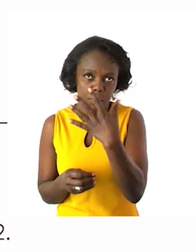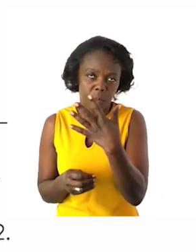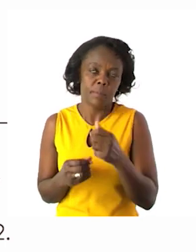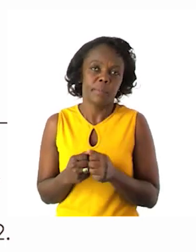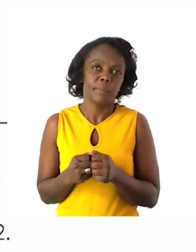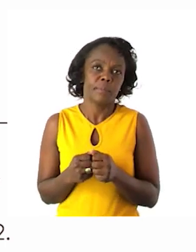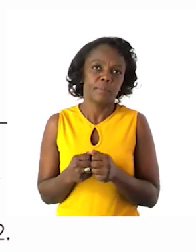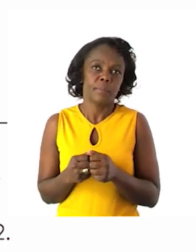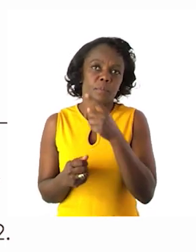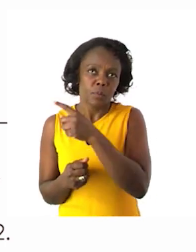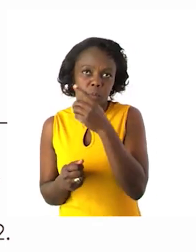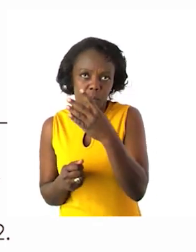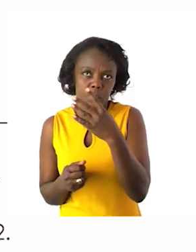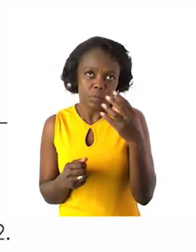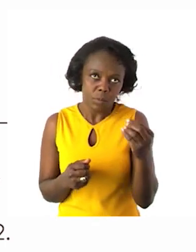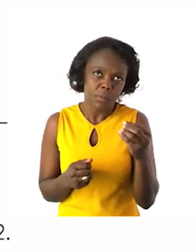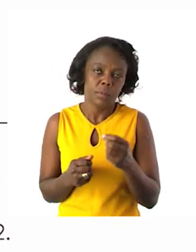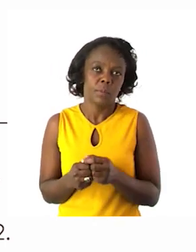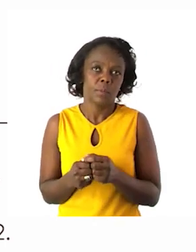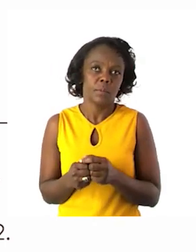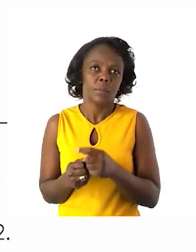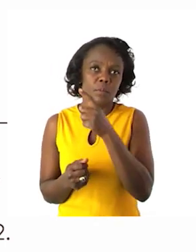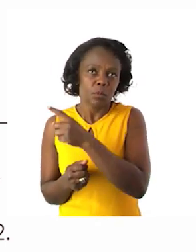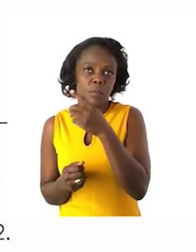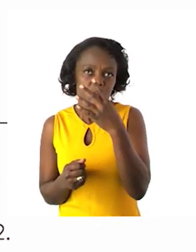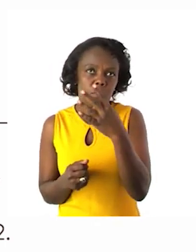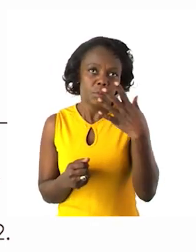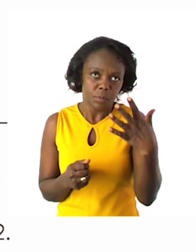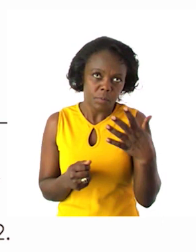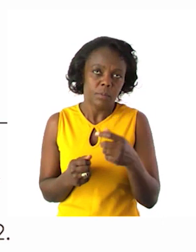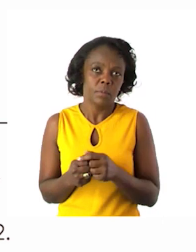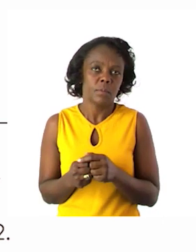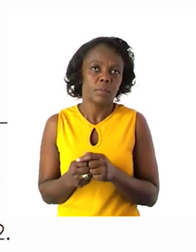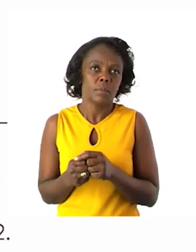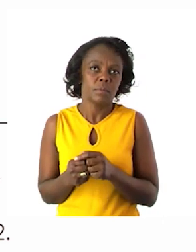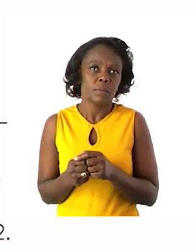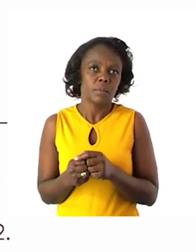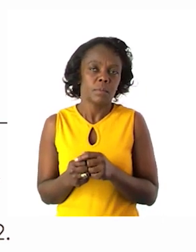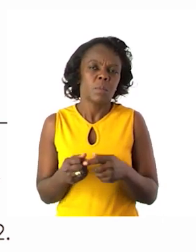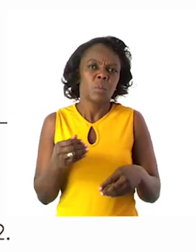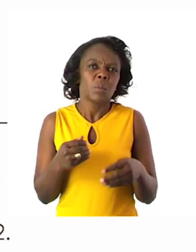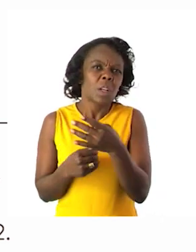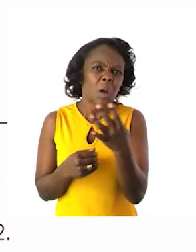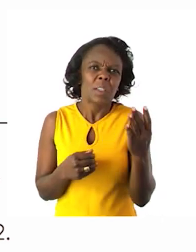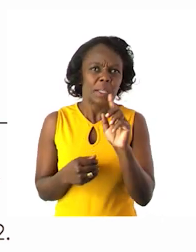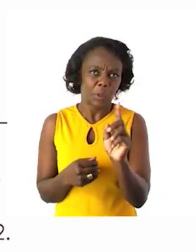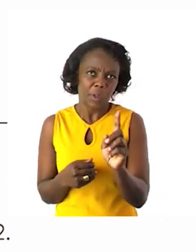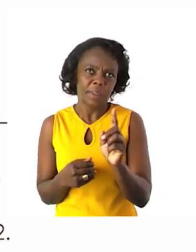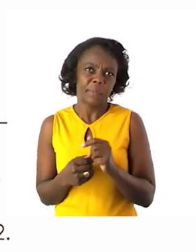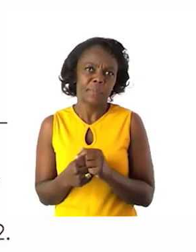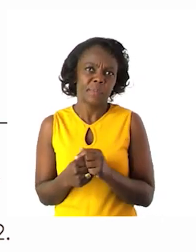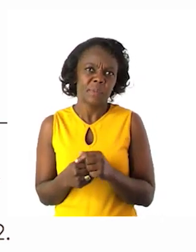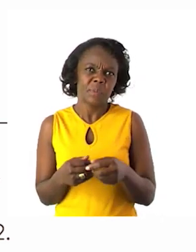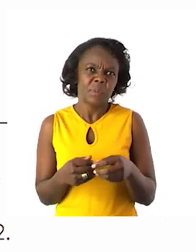140, 145. What are they counting in? Are they still counting in